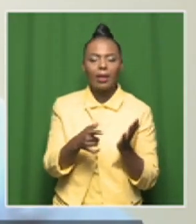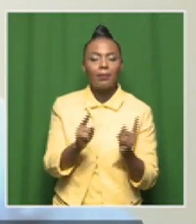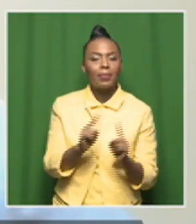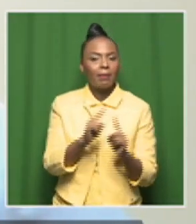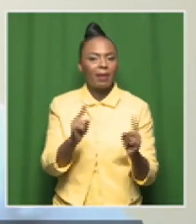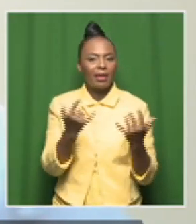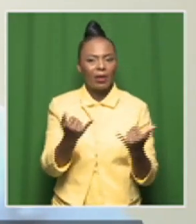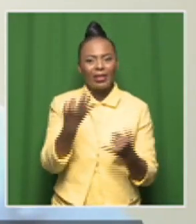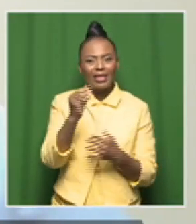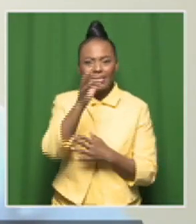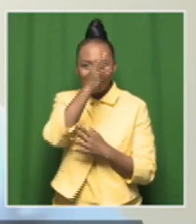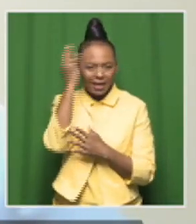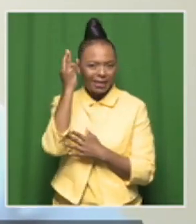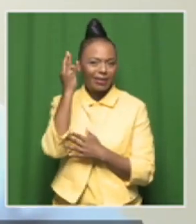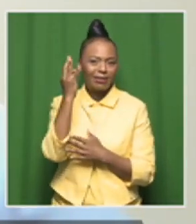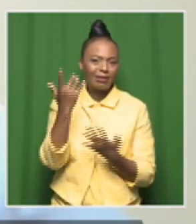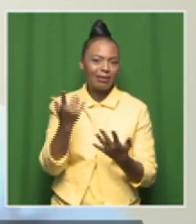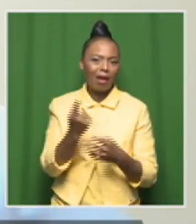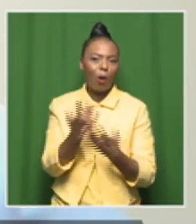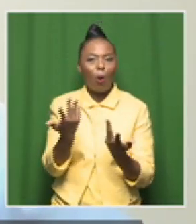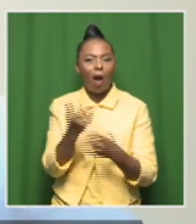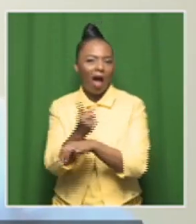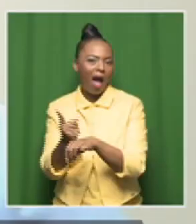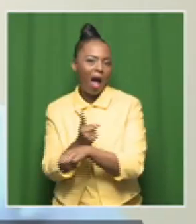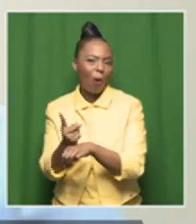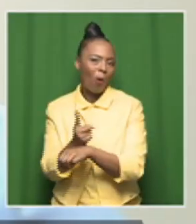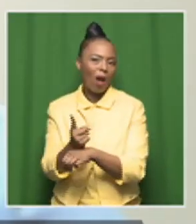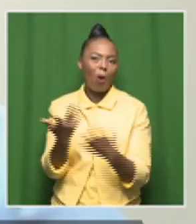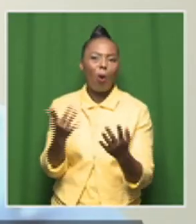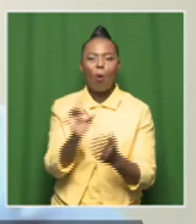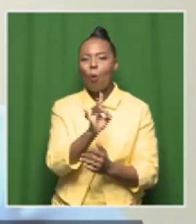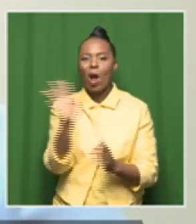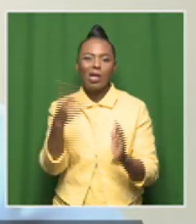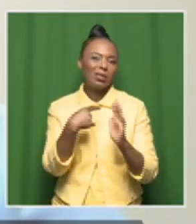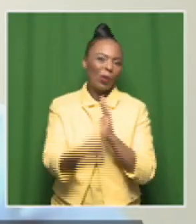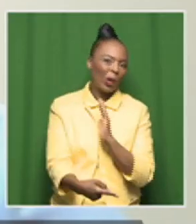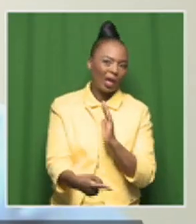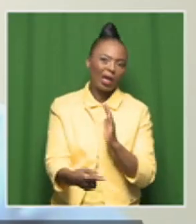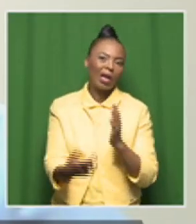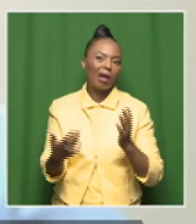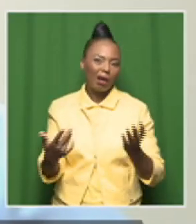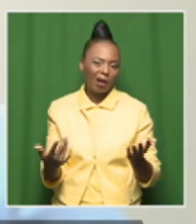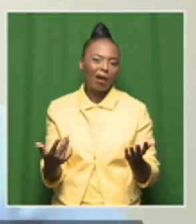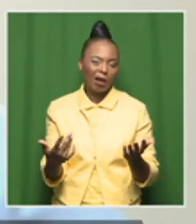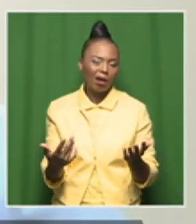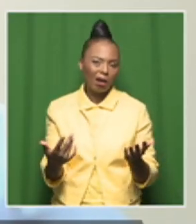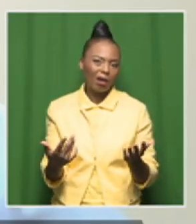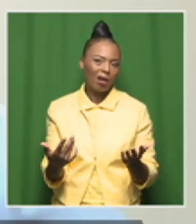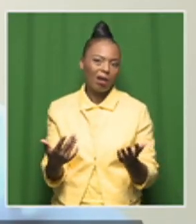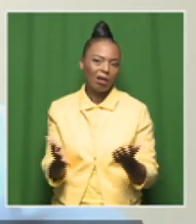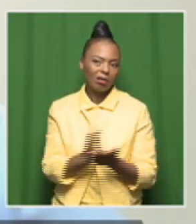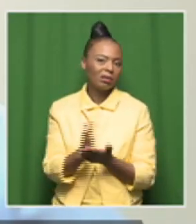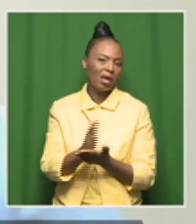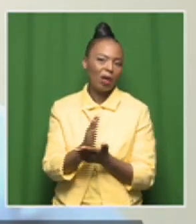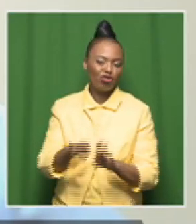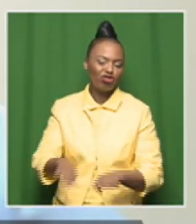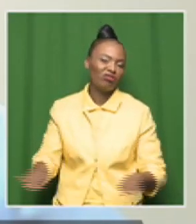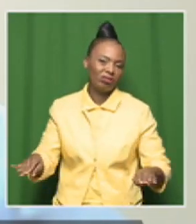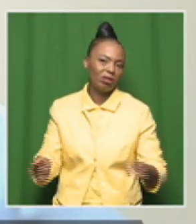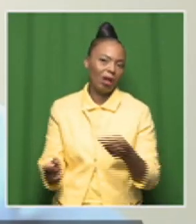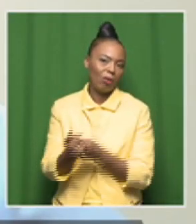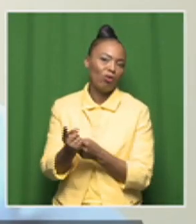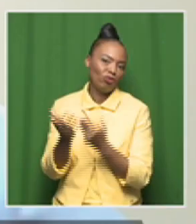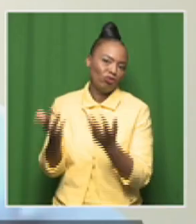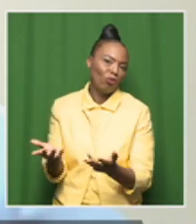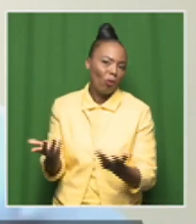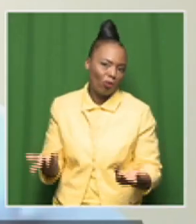30 minutes, maybe an hour, once a week or twice a week, and it's not consistent. We have found that